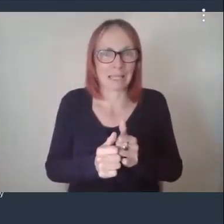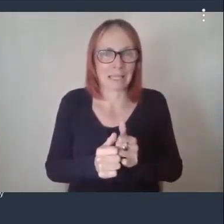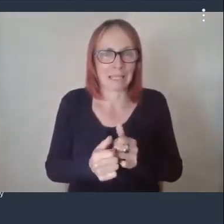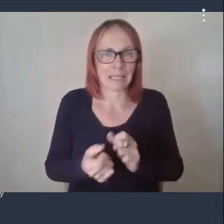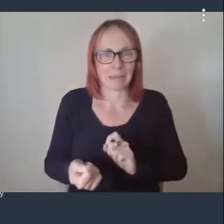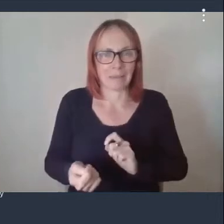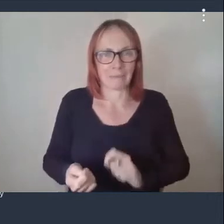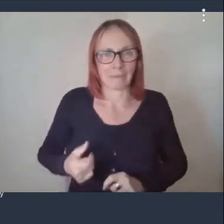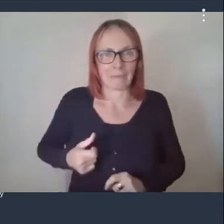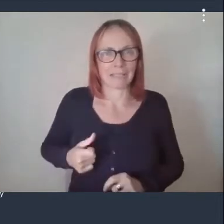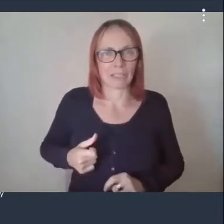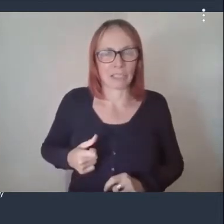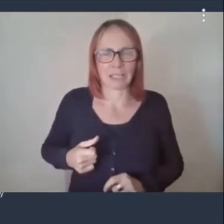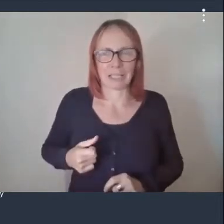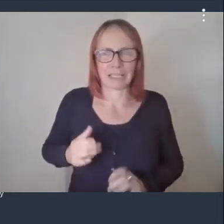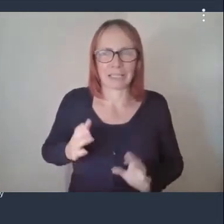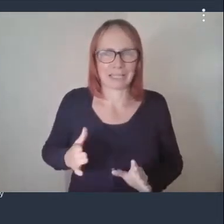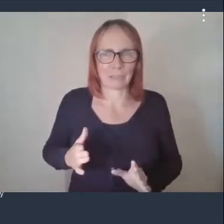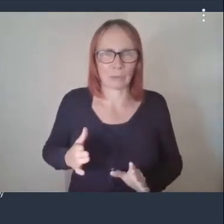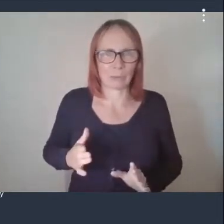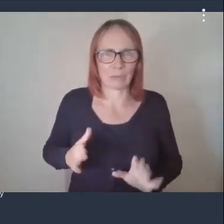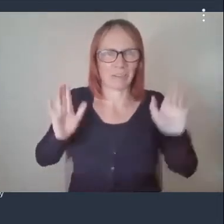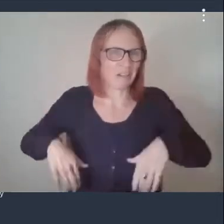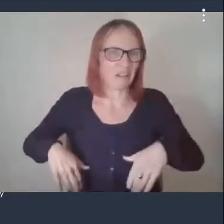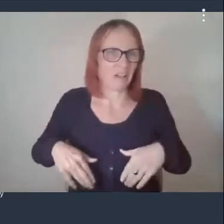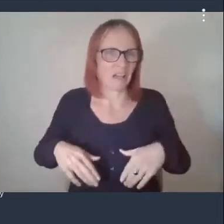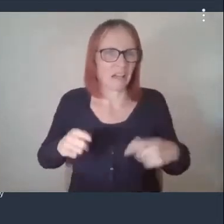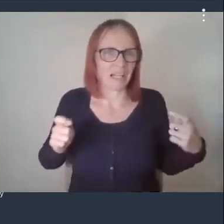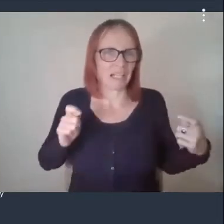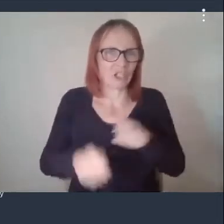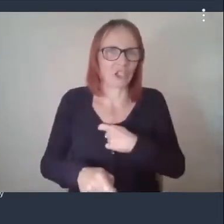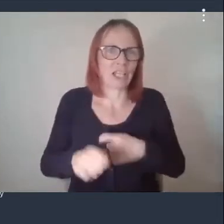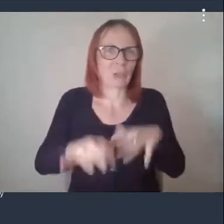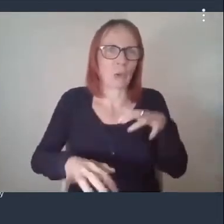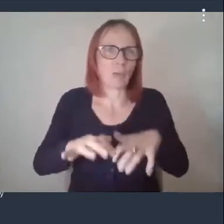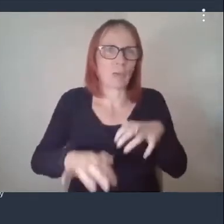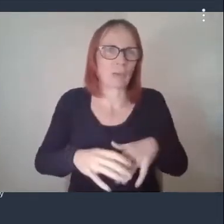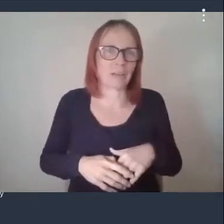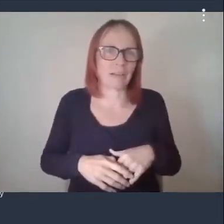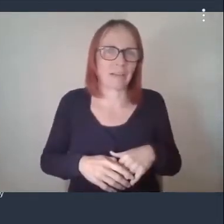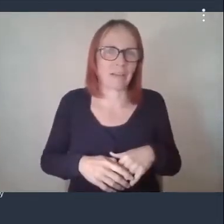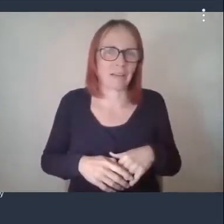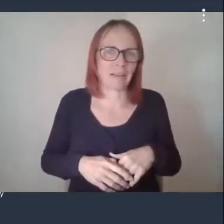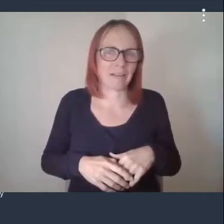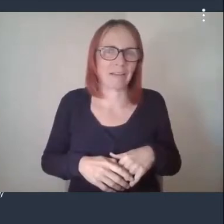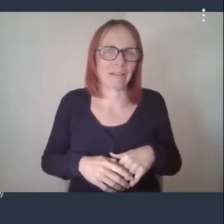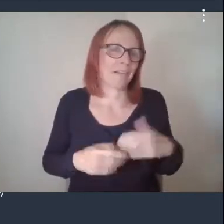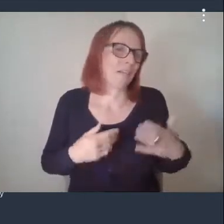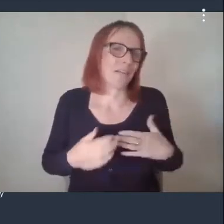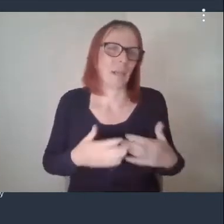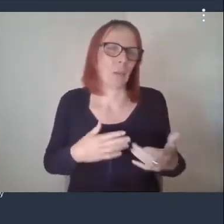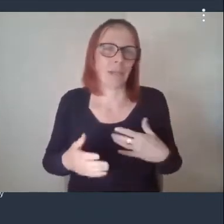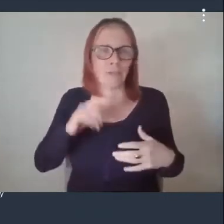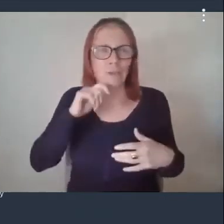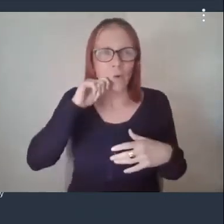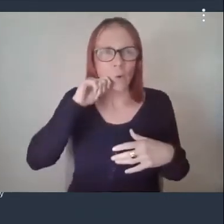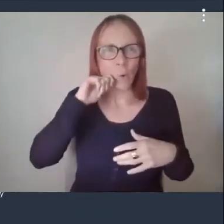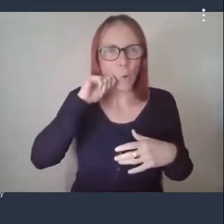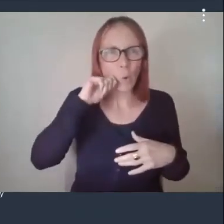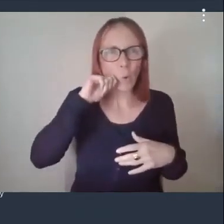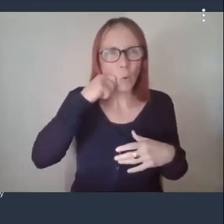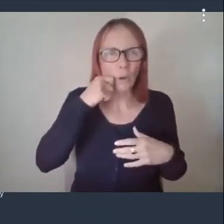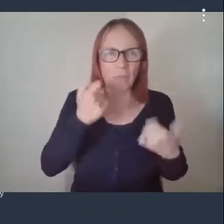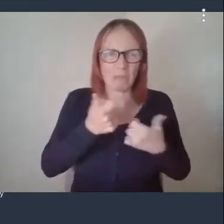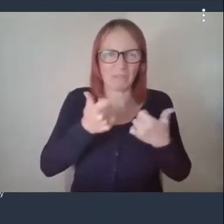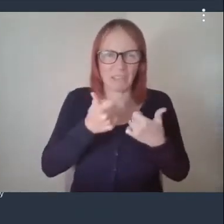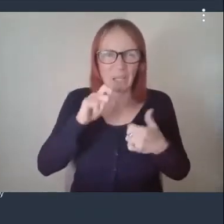made sure it worked i went and switched computers to check we have a session recorded anyway so it will it will help them it will be there